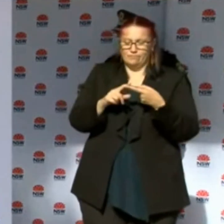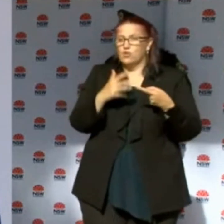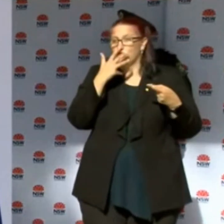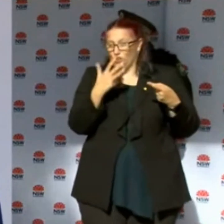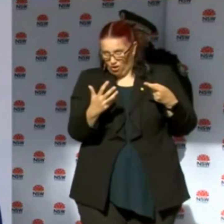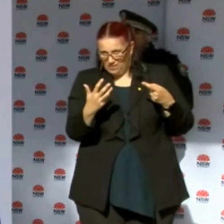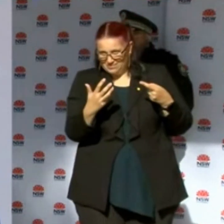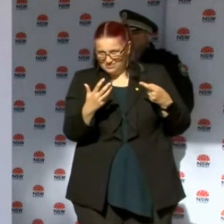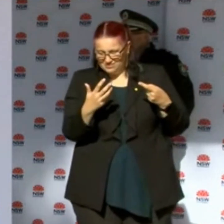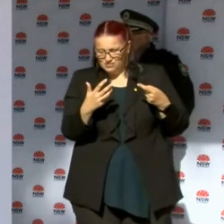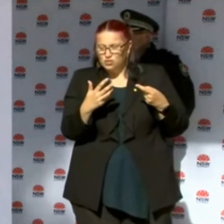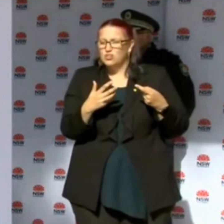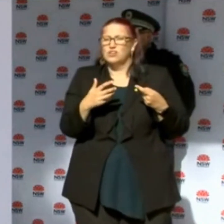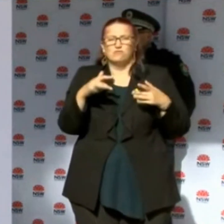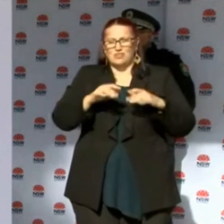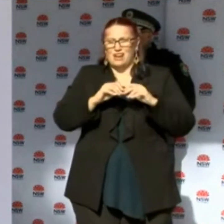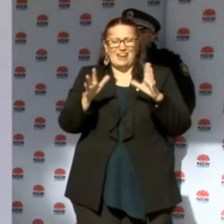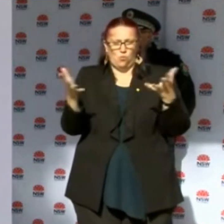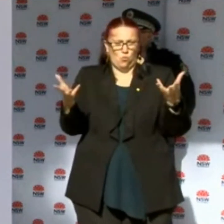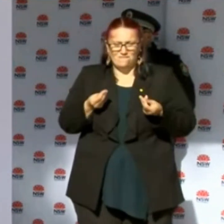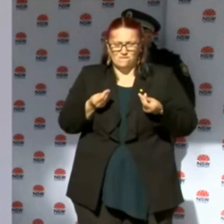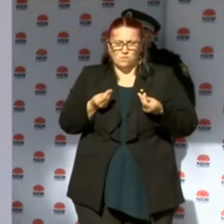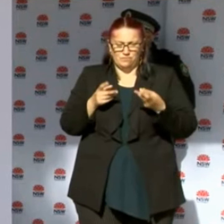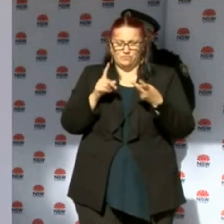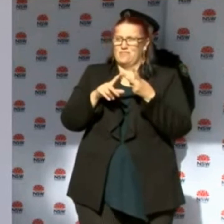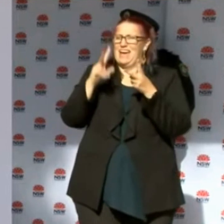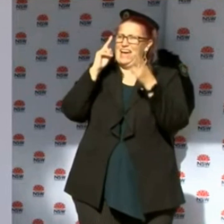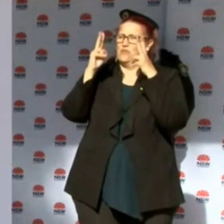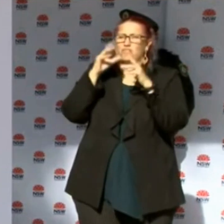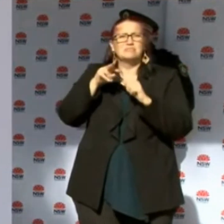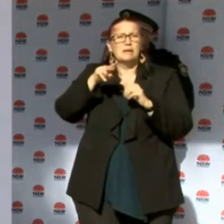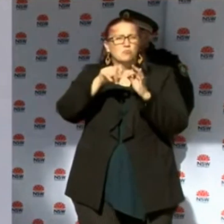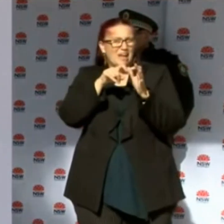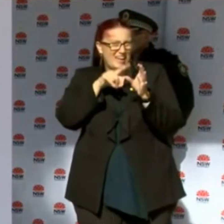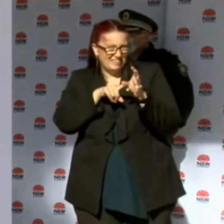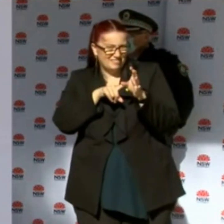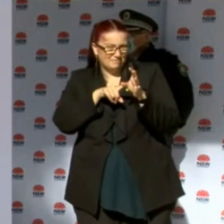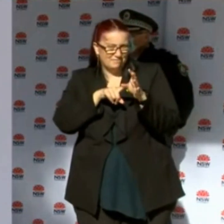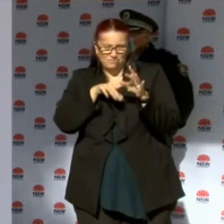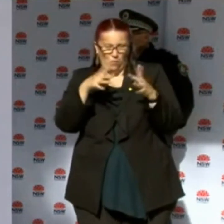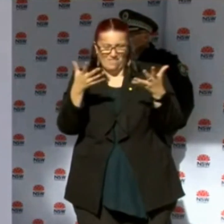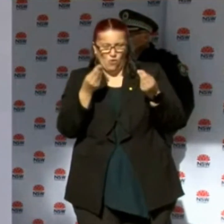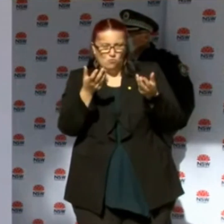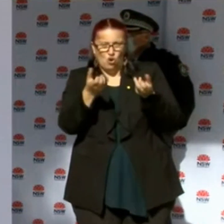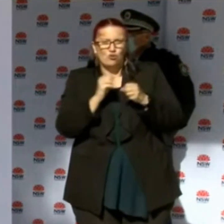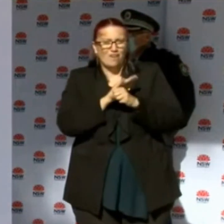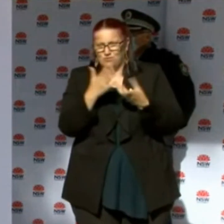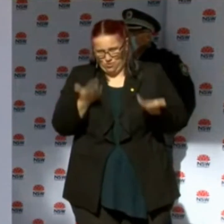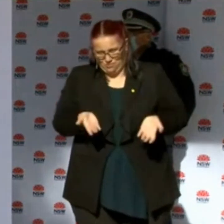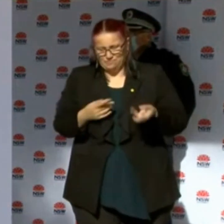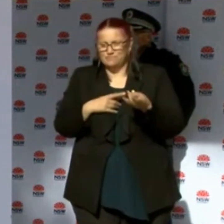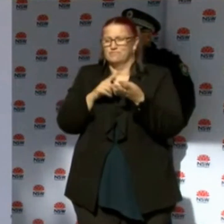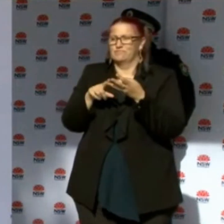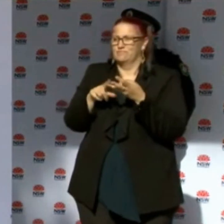-old that we haven't got a clear link. The hairdresser from Double Bay, we haven't got a clear source there.